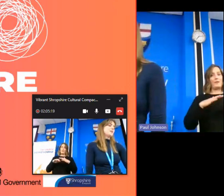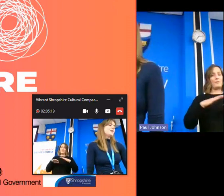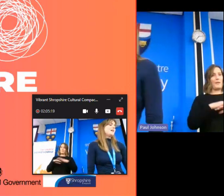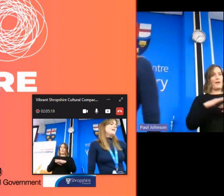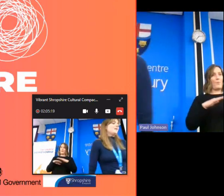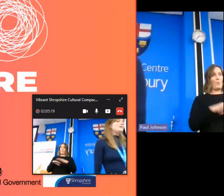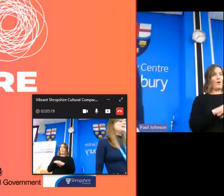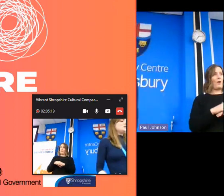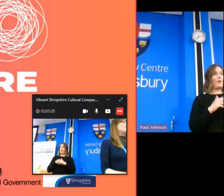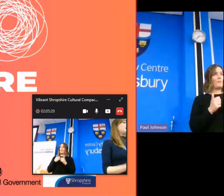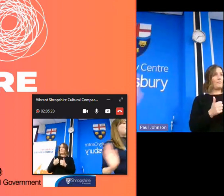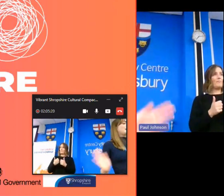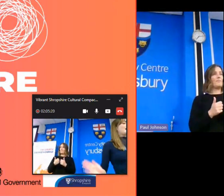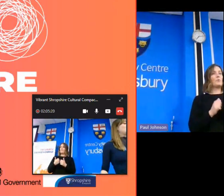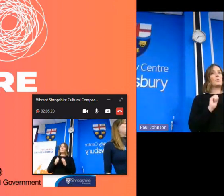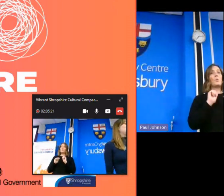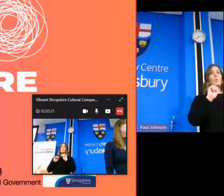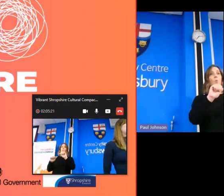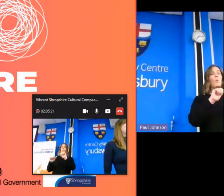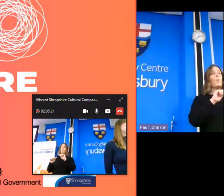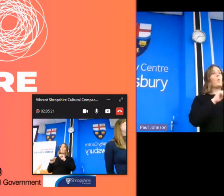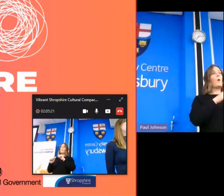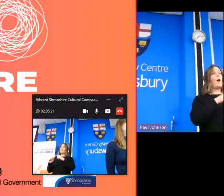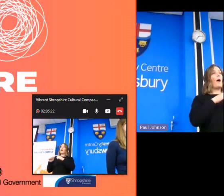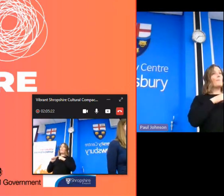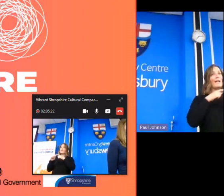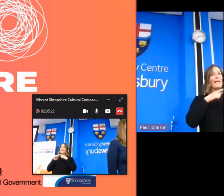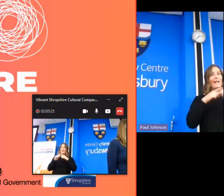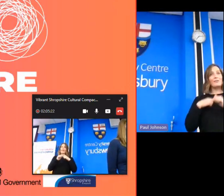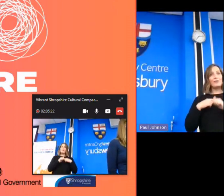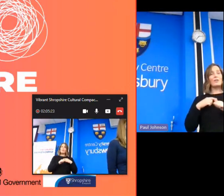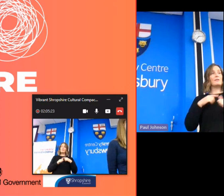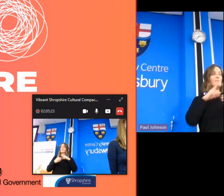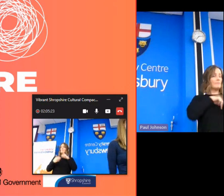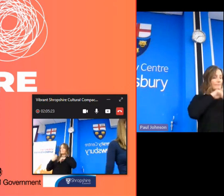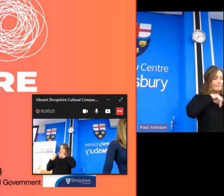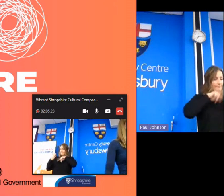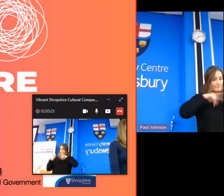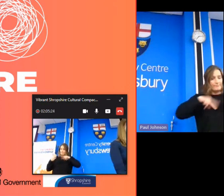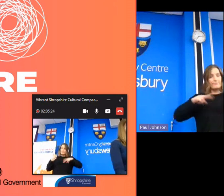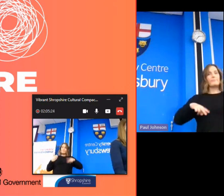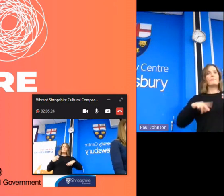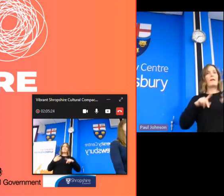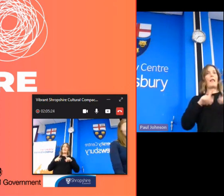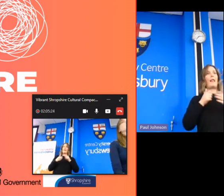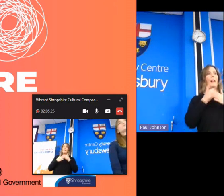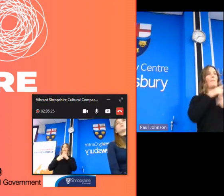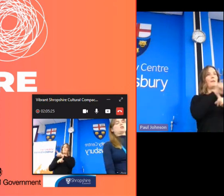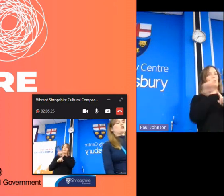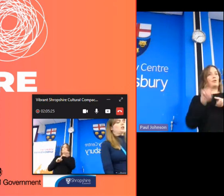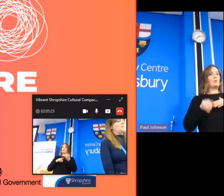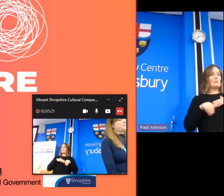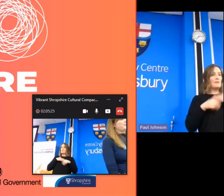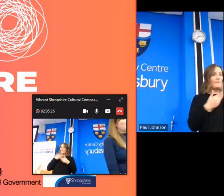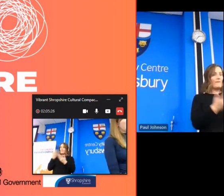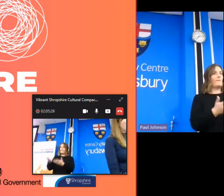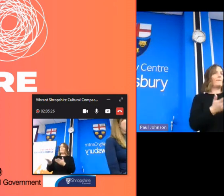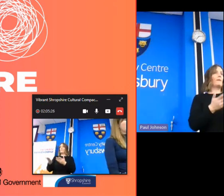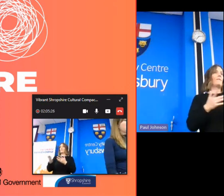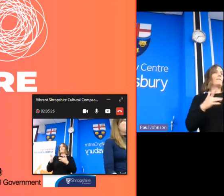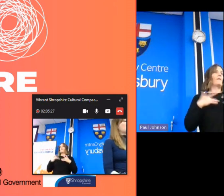further reading your funding applications setting up further workshops and working groups and helping to deliver on the vibrant structure cultural strategy